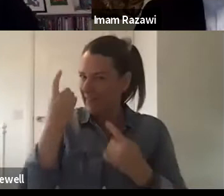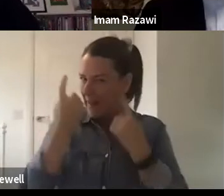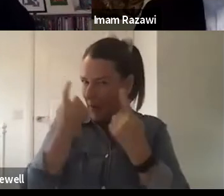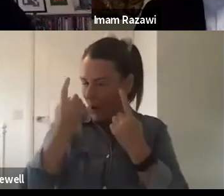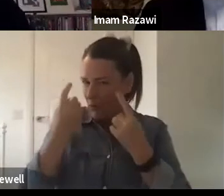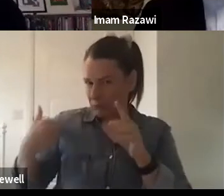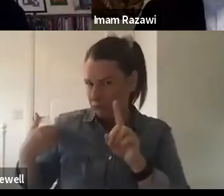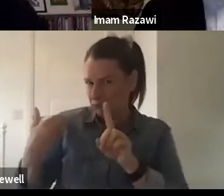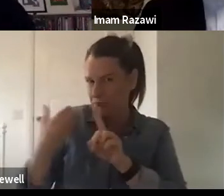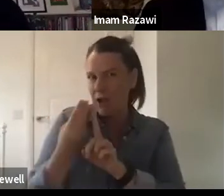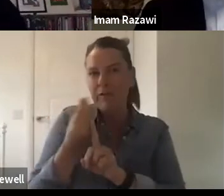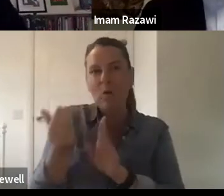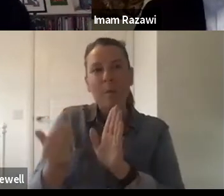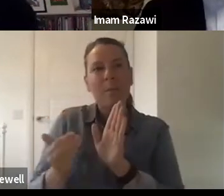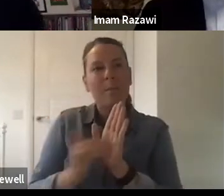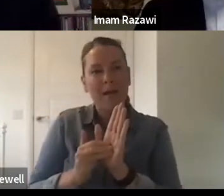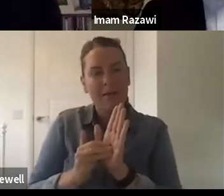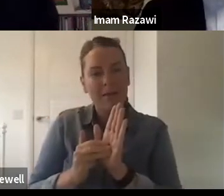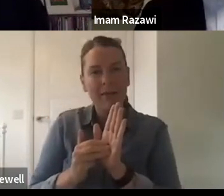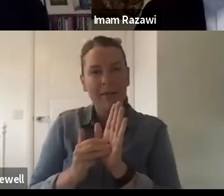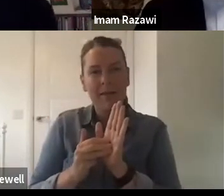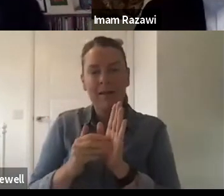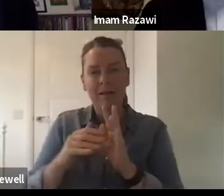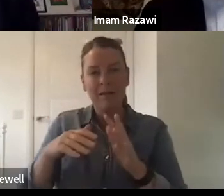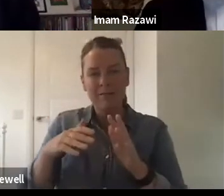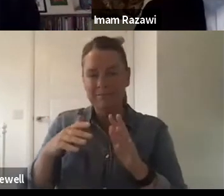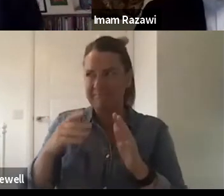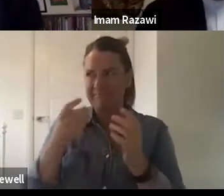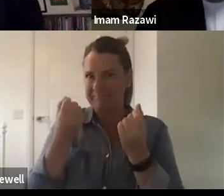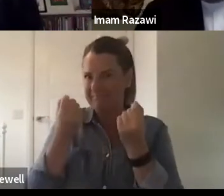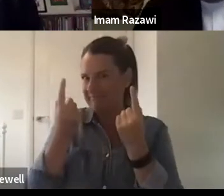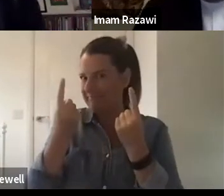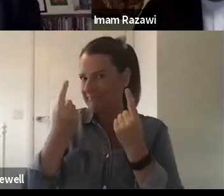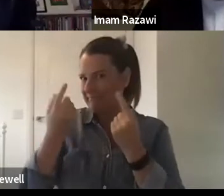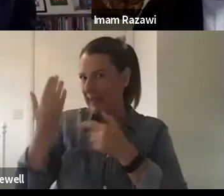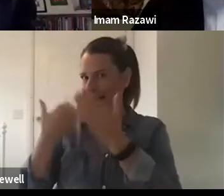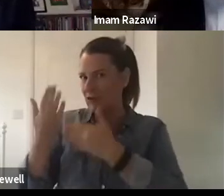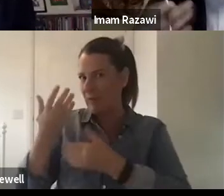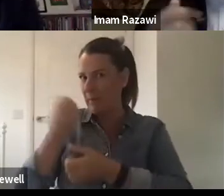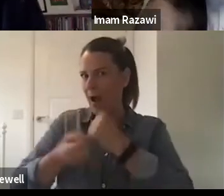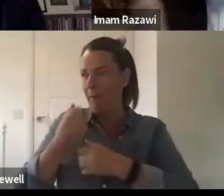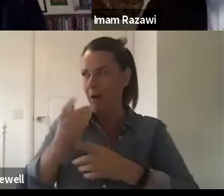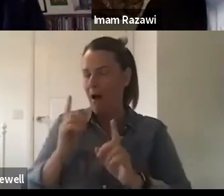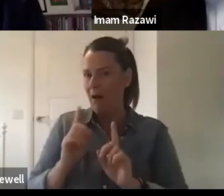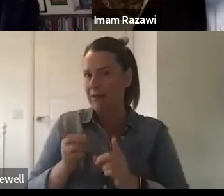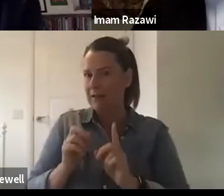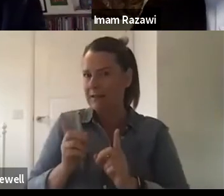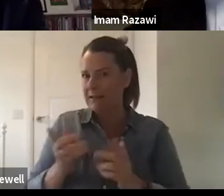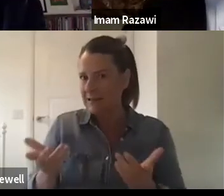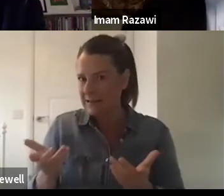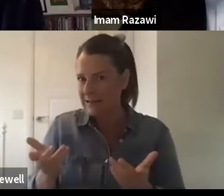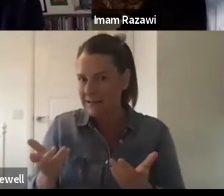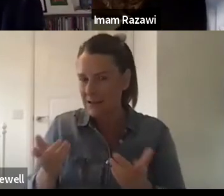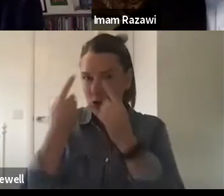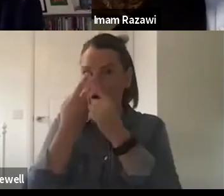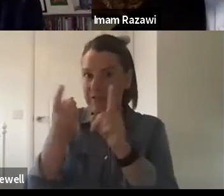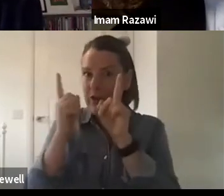starting to see that history in very sharp focus. There's been an obvious impact from the university in